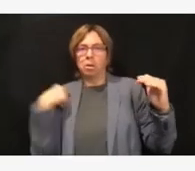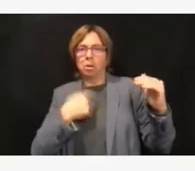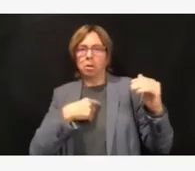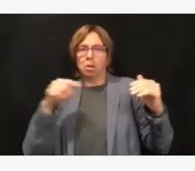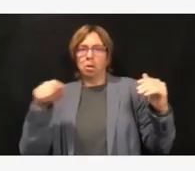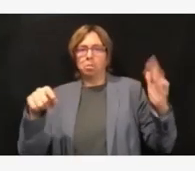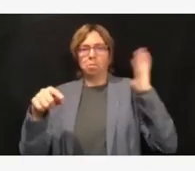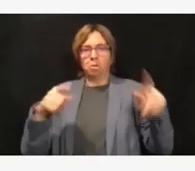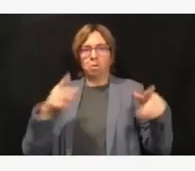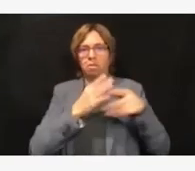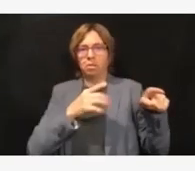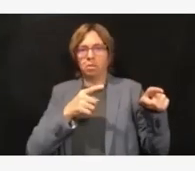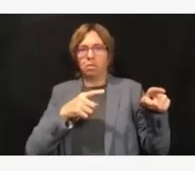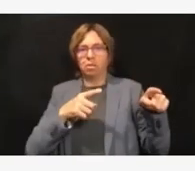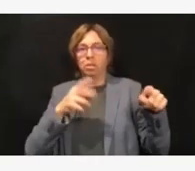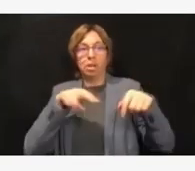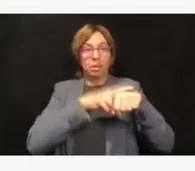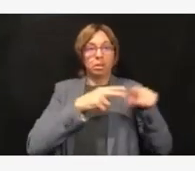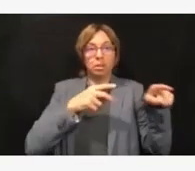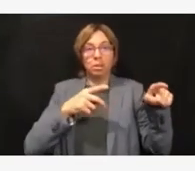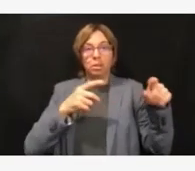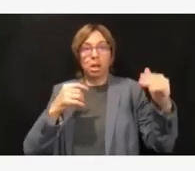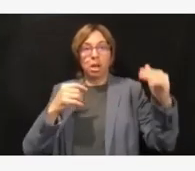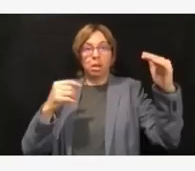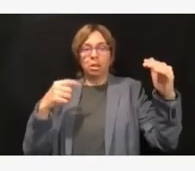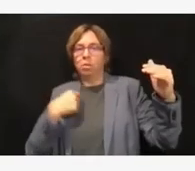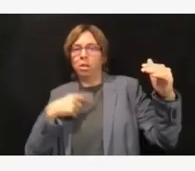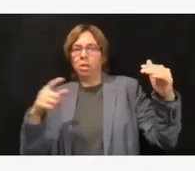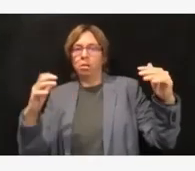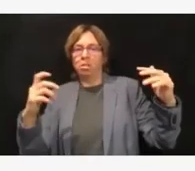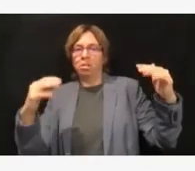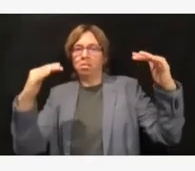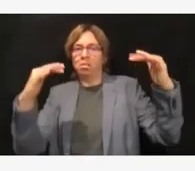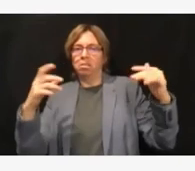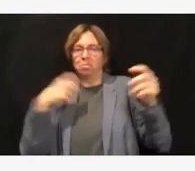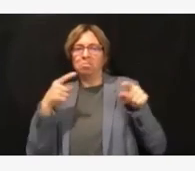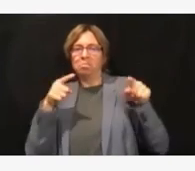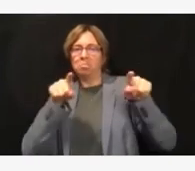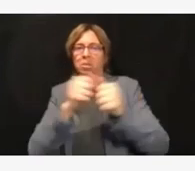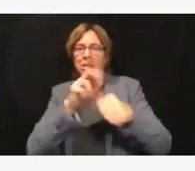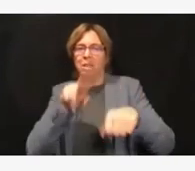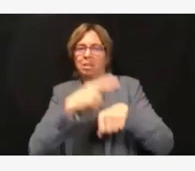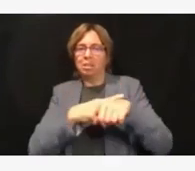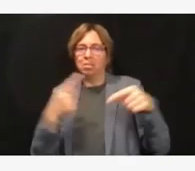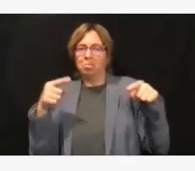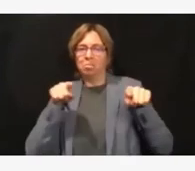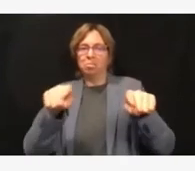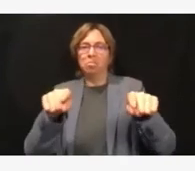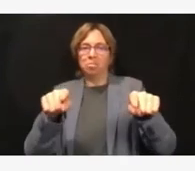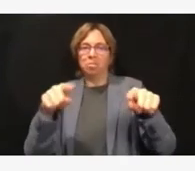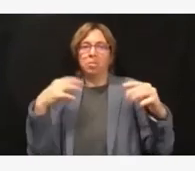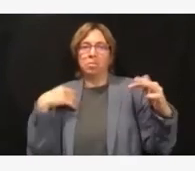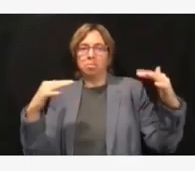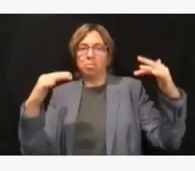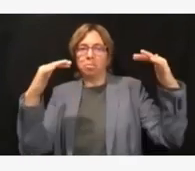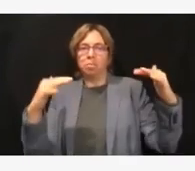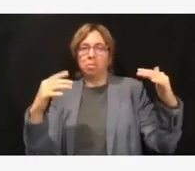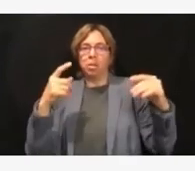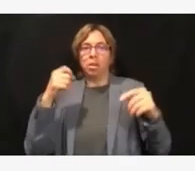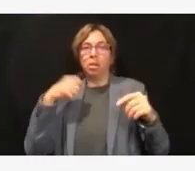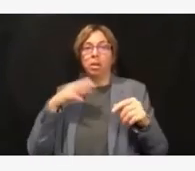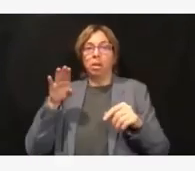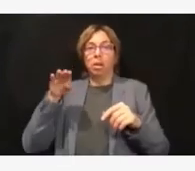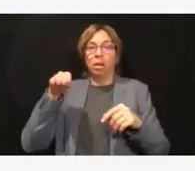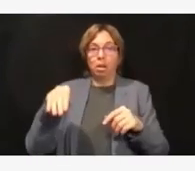of now met, and we're concerned that our downward trajectory won't continue. I think the director also mentioned that some of our neighboring states